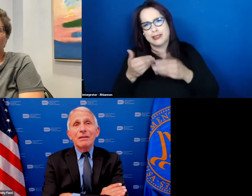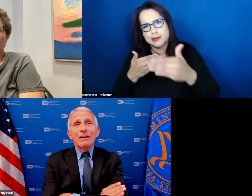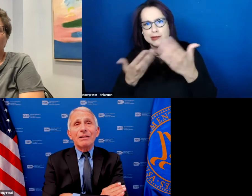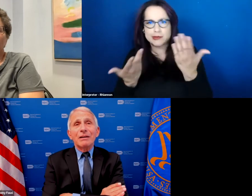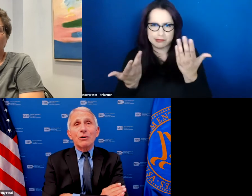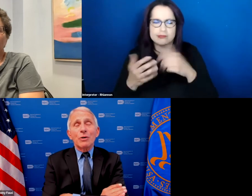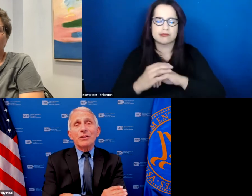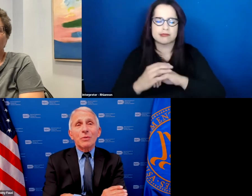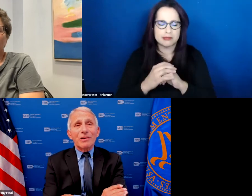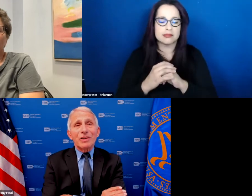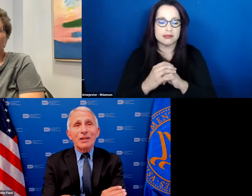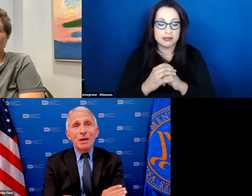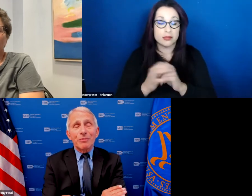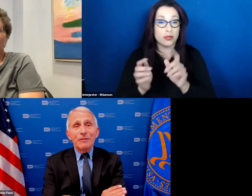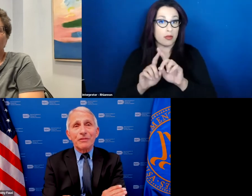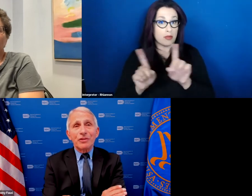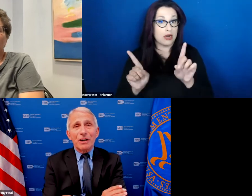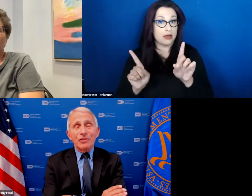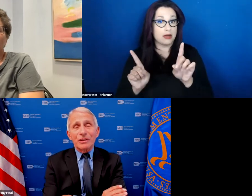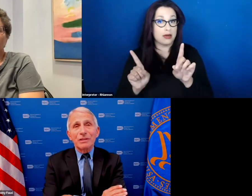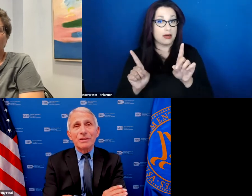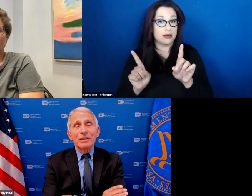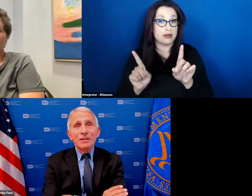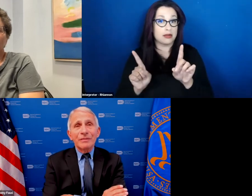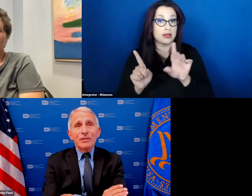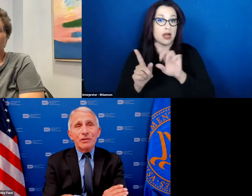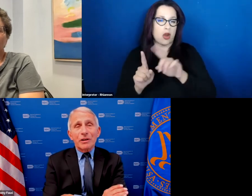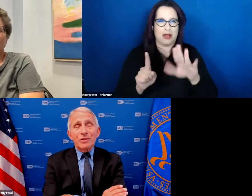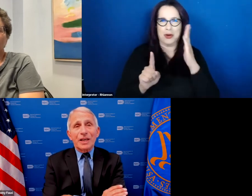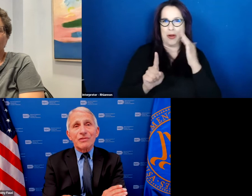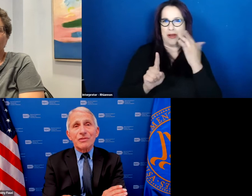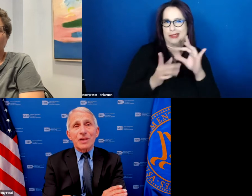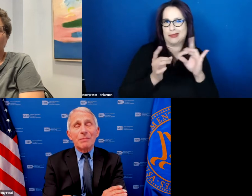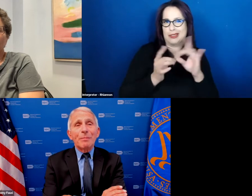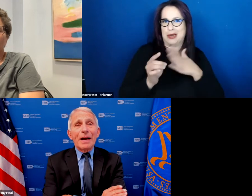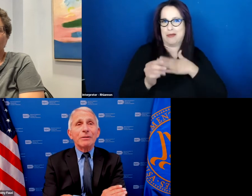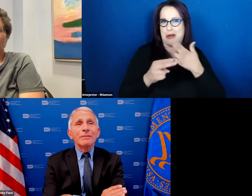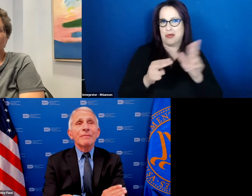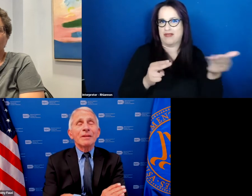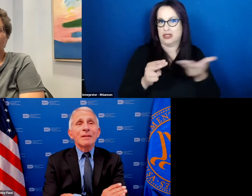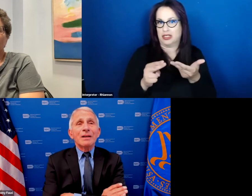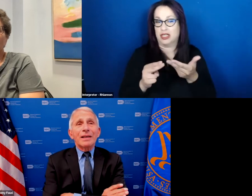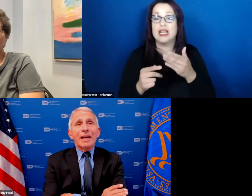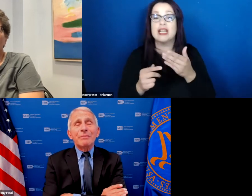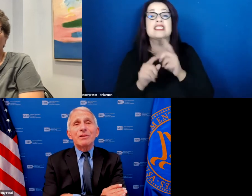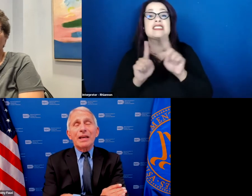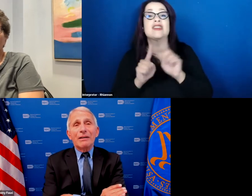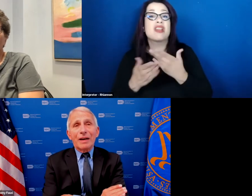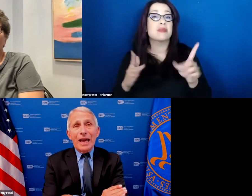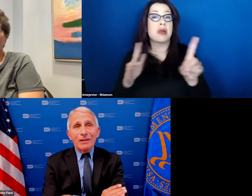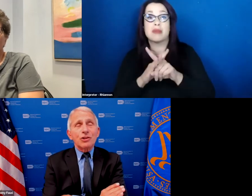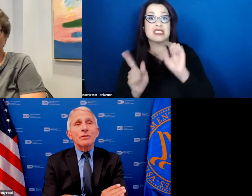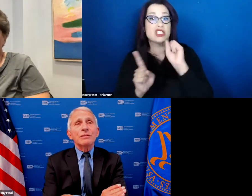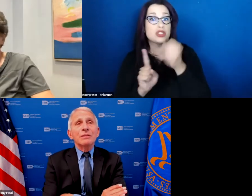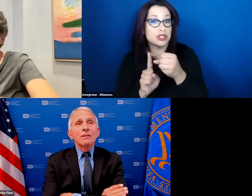according to what i said in my brief introduction circumstances came about i came to the